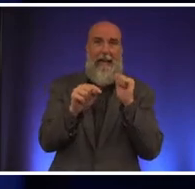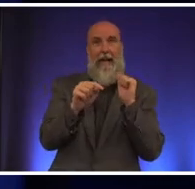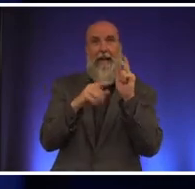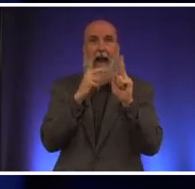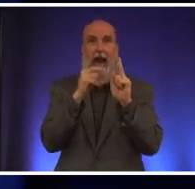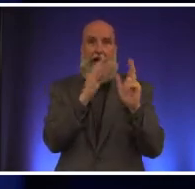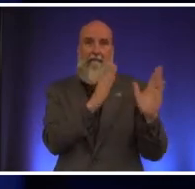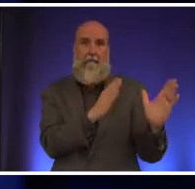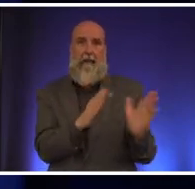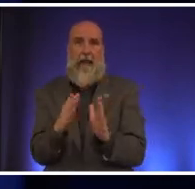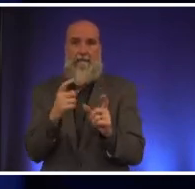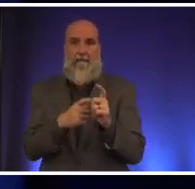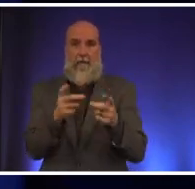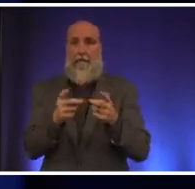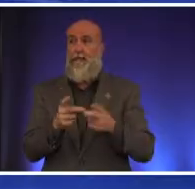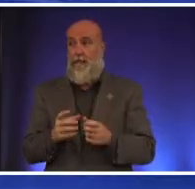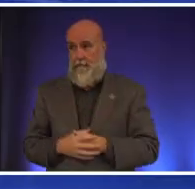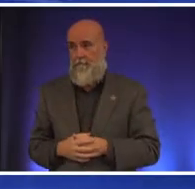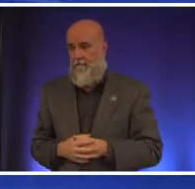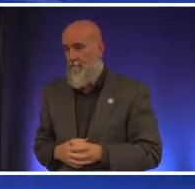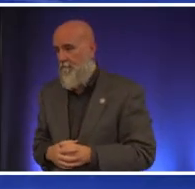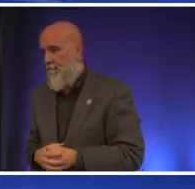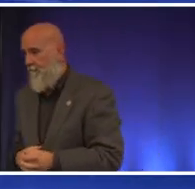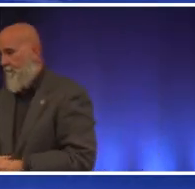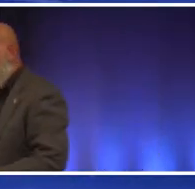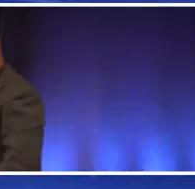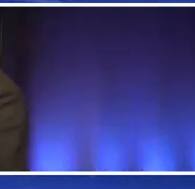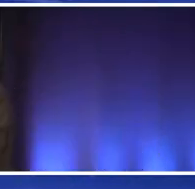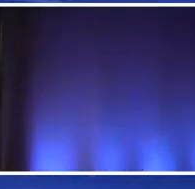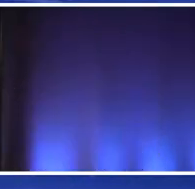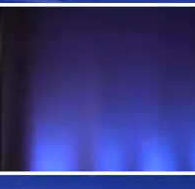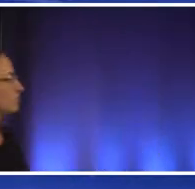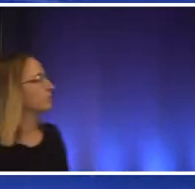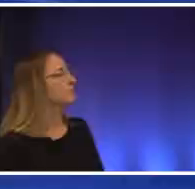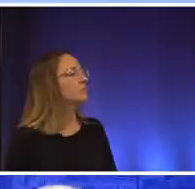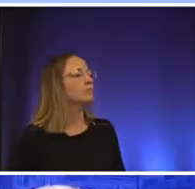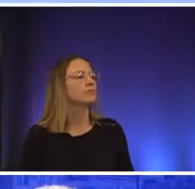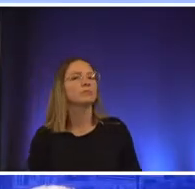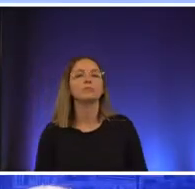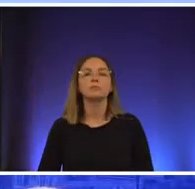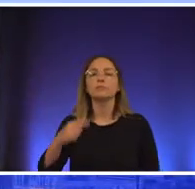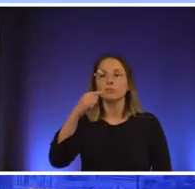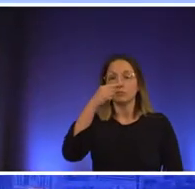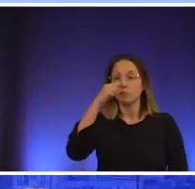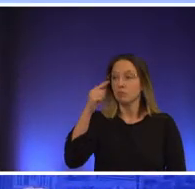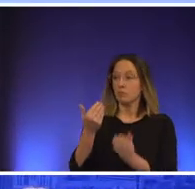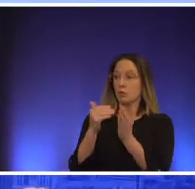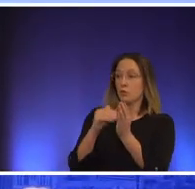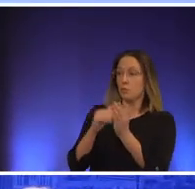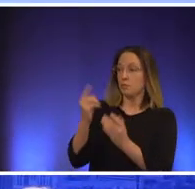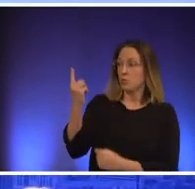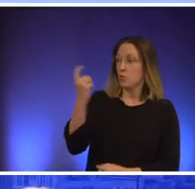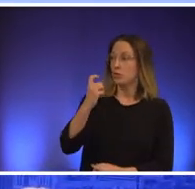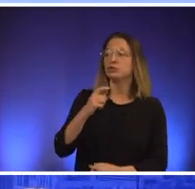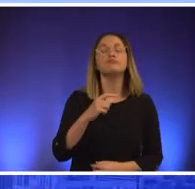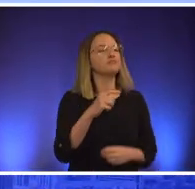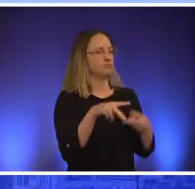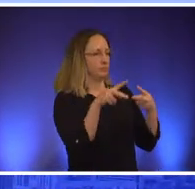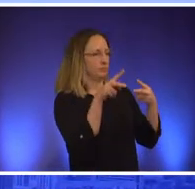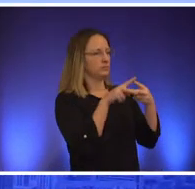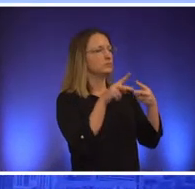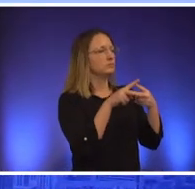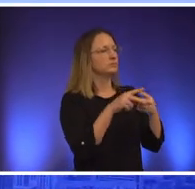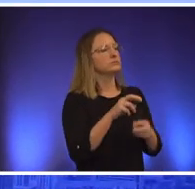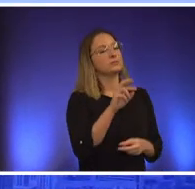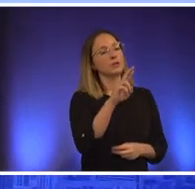that comes forward from districts would you say the question again sure it's twofold we're talking about rezoning and